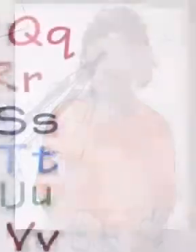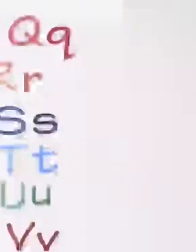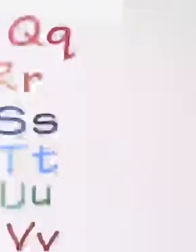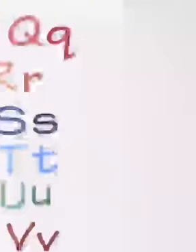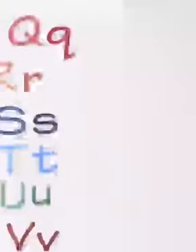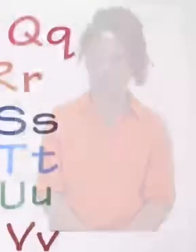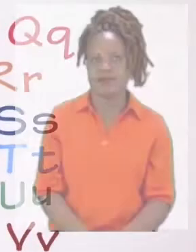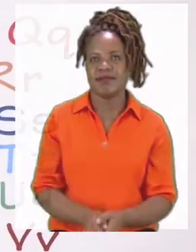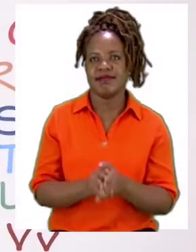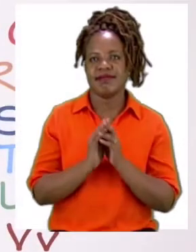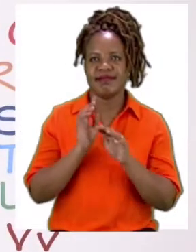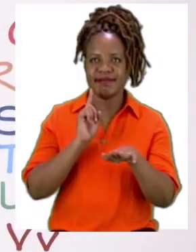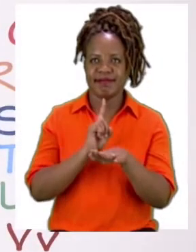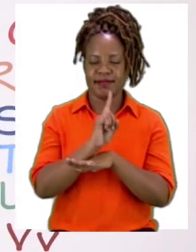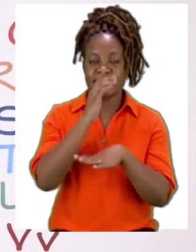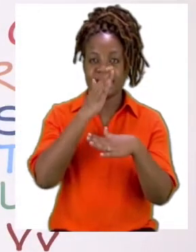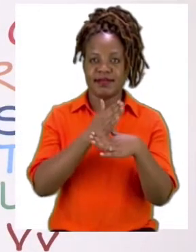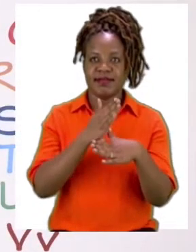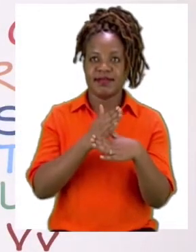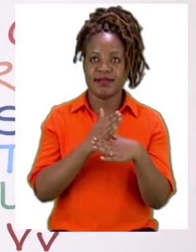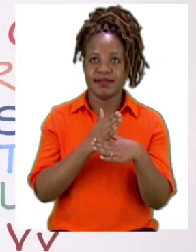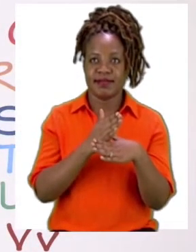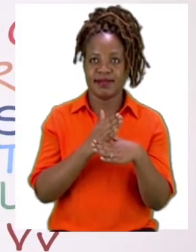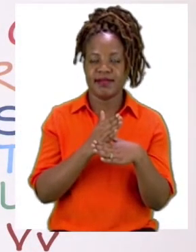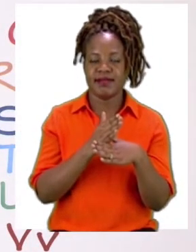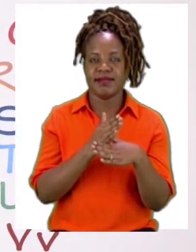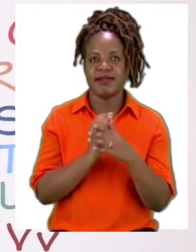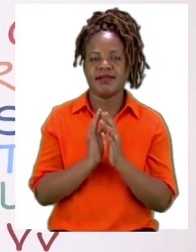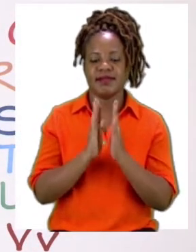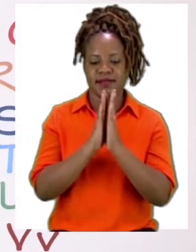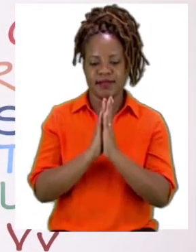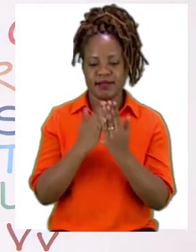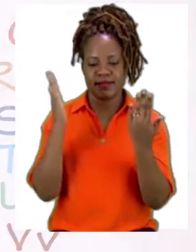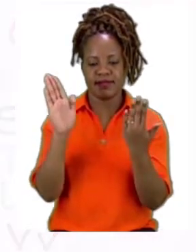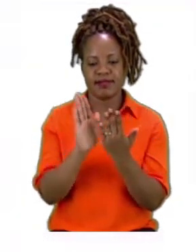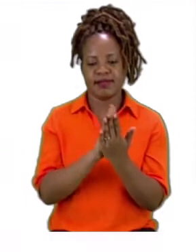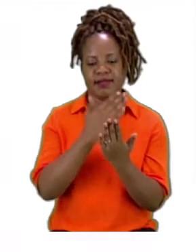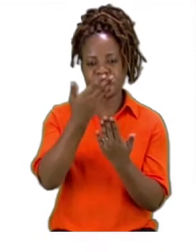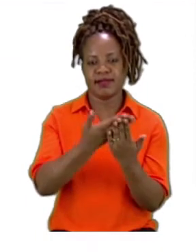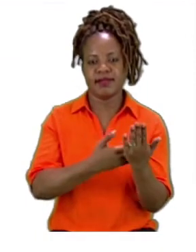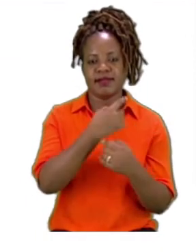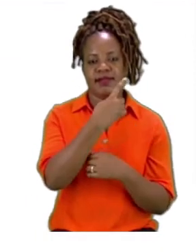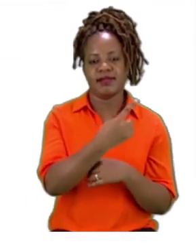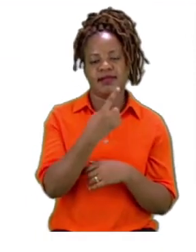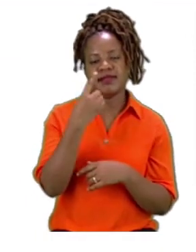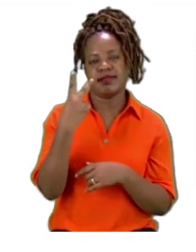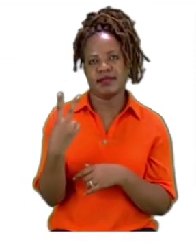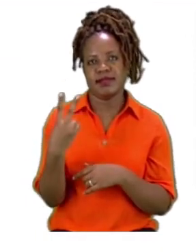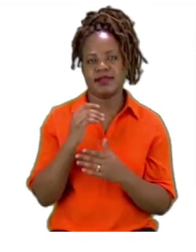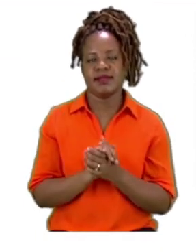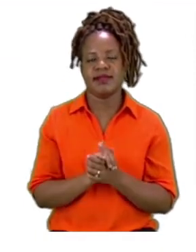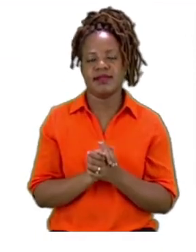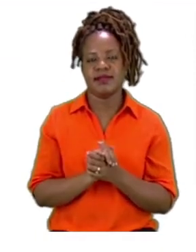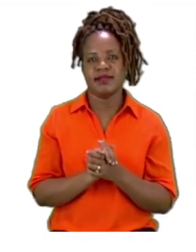For our first exercise today boys and girls let us turn to page 12. On page 12 we are